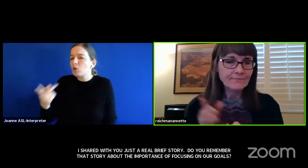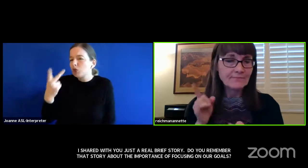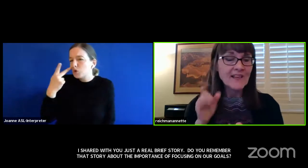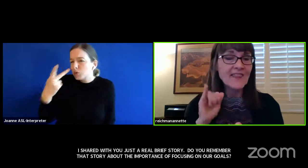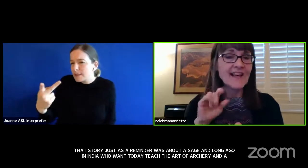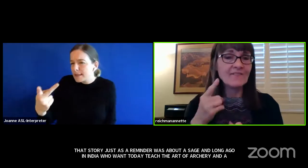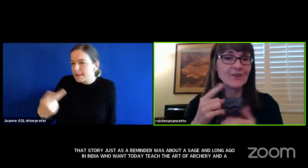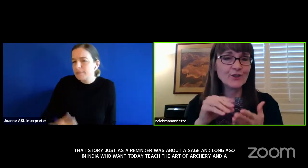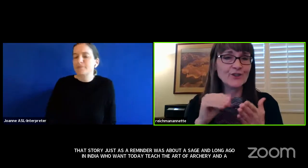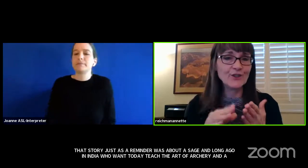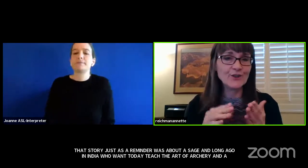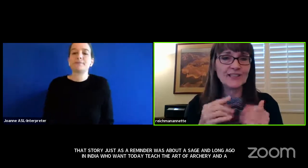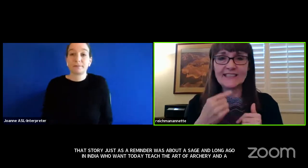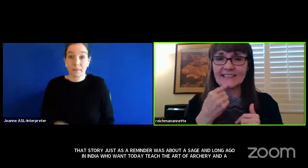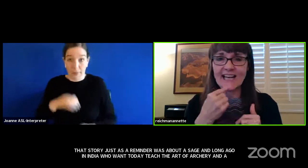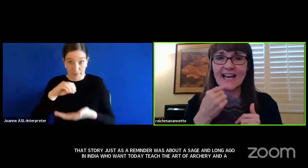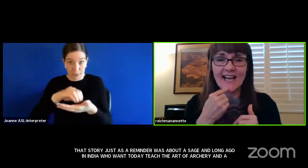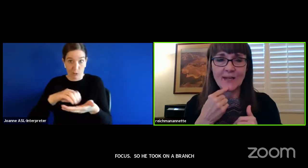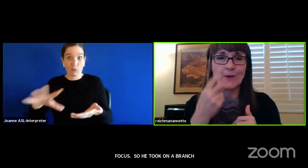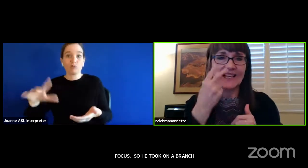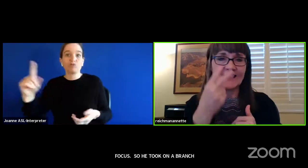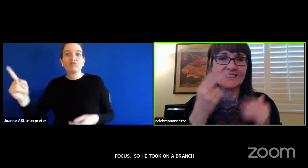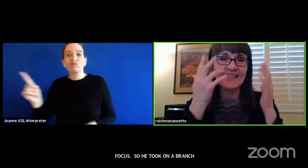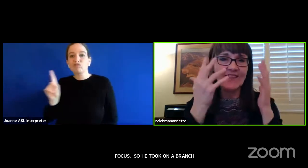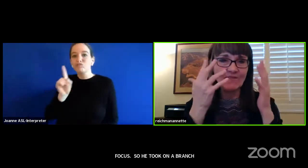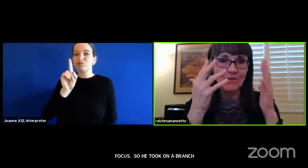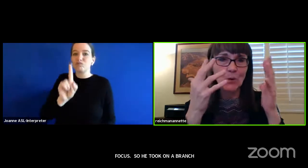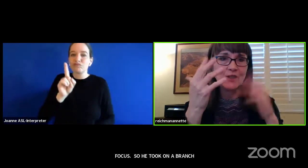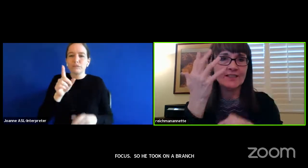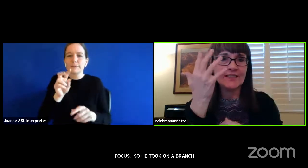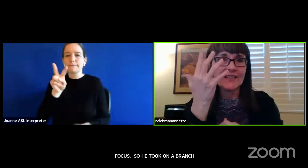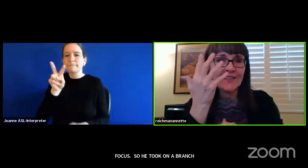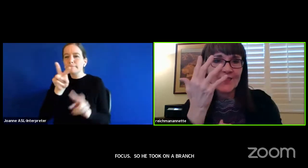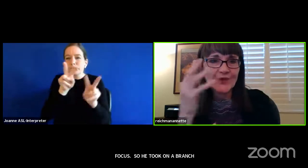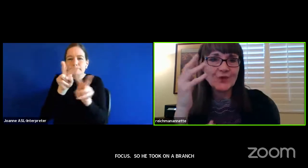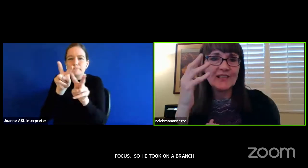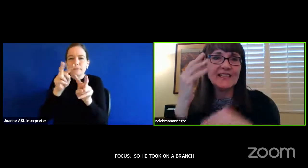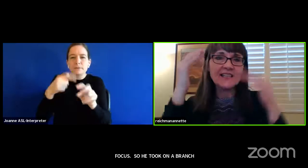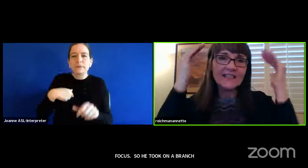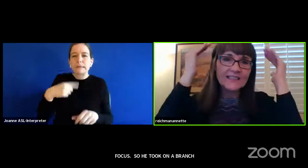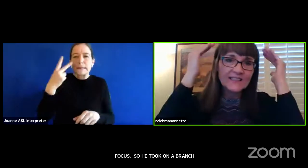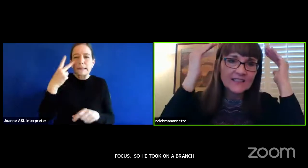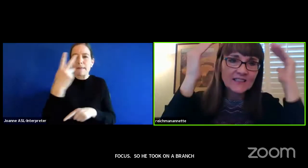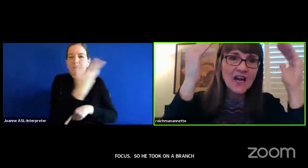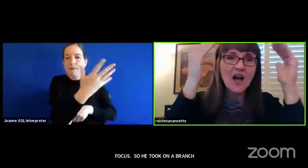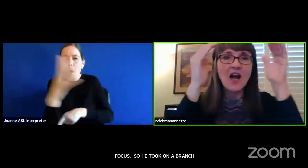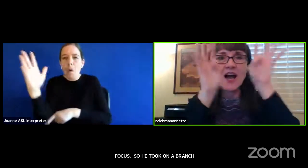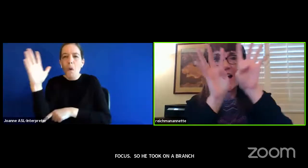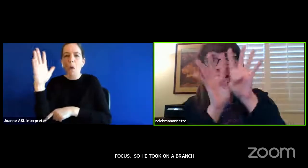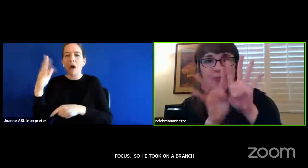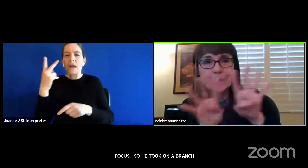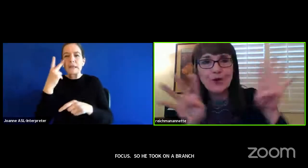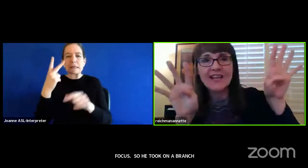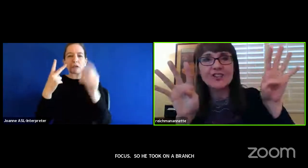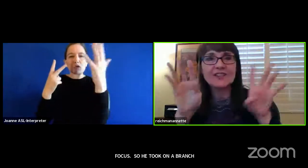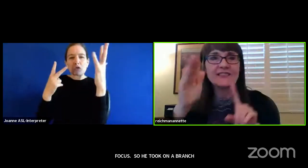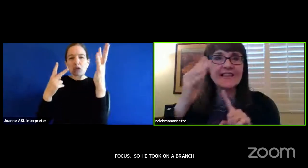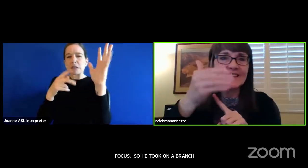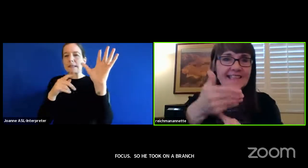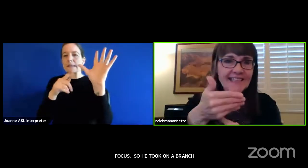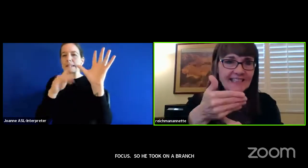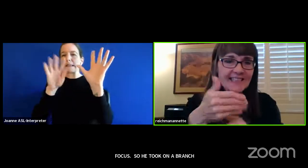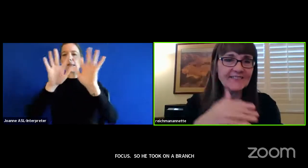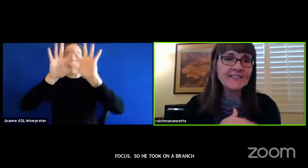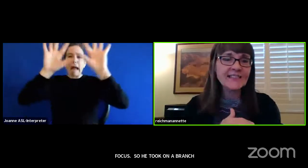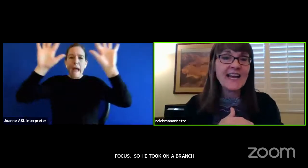That first student said, well, that see the forest, the trees, the sky, the branches